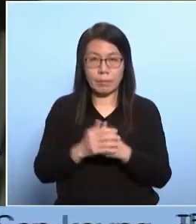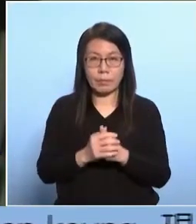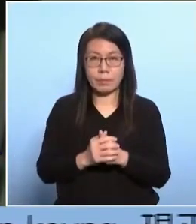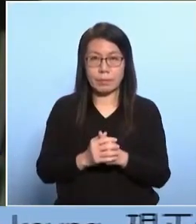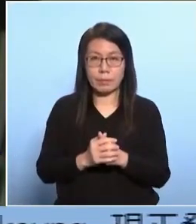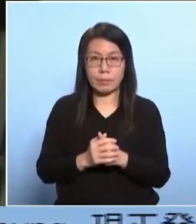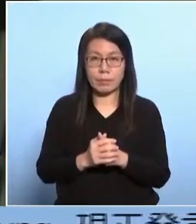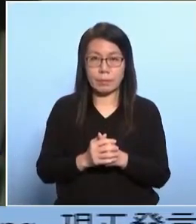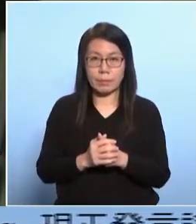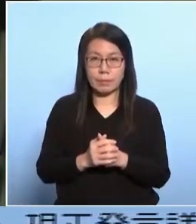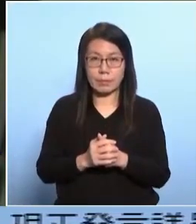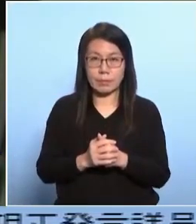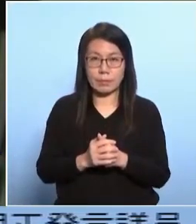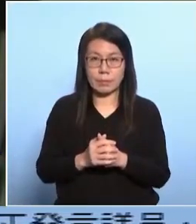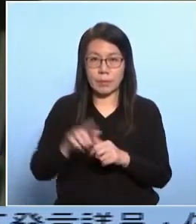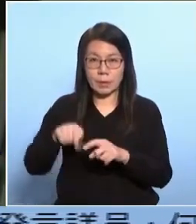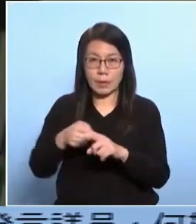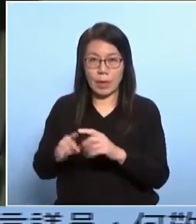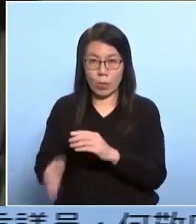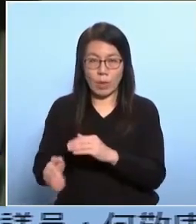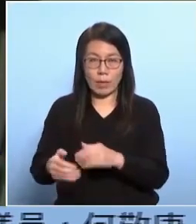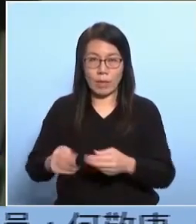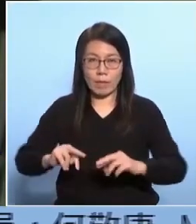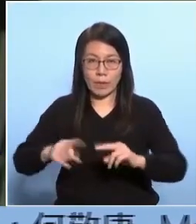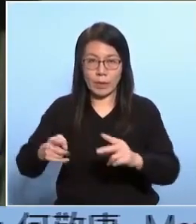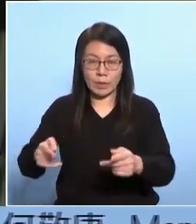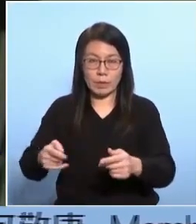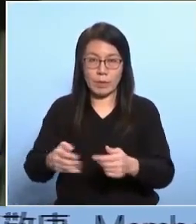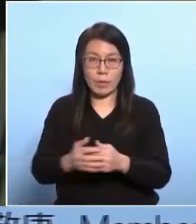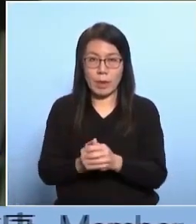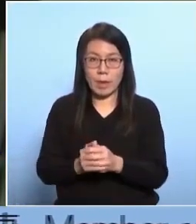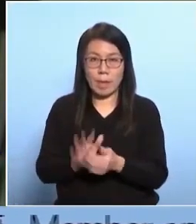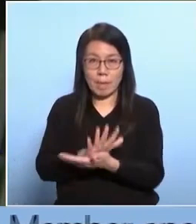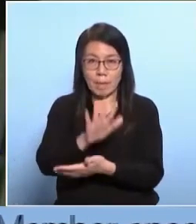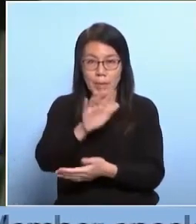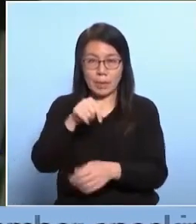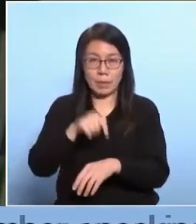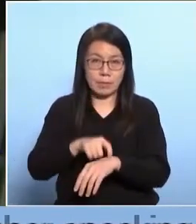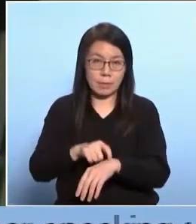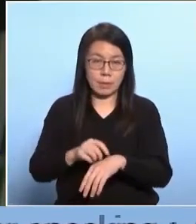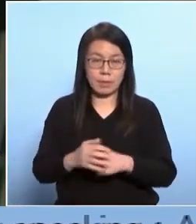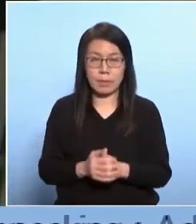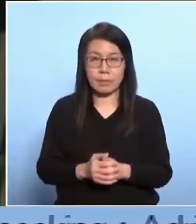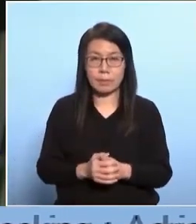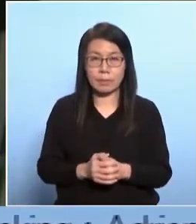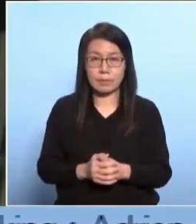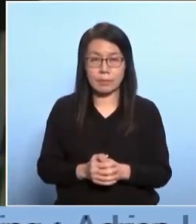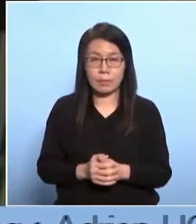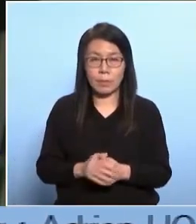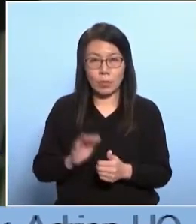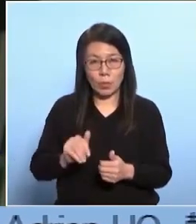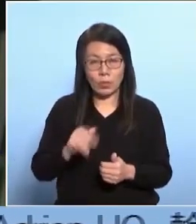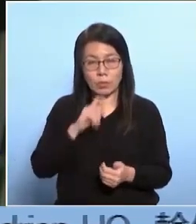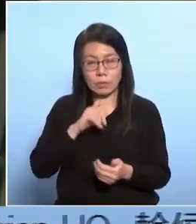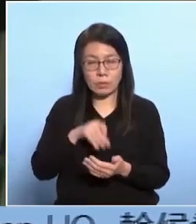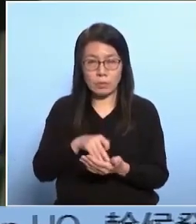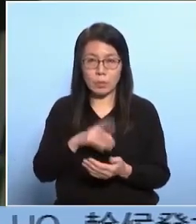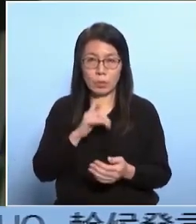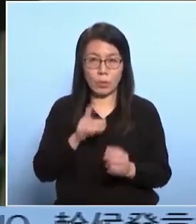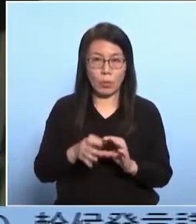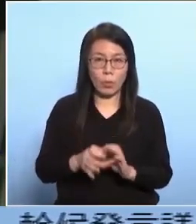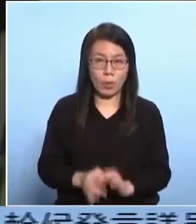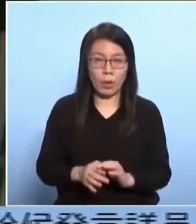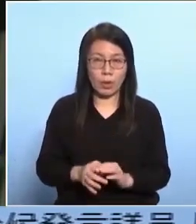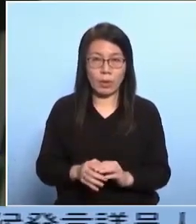Guangdong-Hong Kong-Macau Greater Bay Area, we can anticipate that the successful completion of this legislative endeavor will